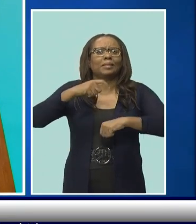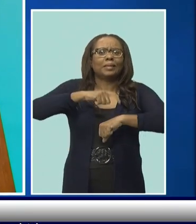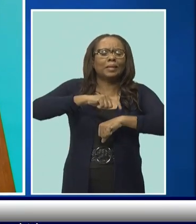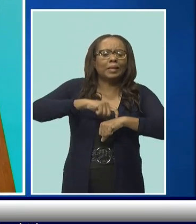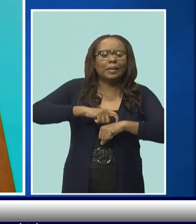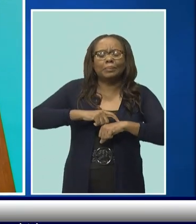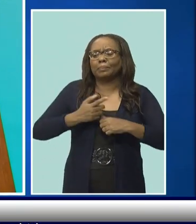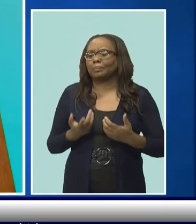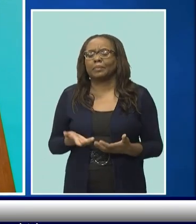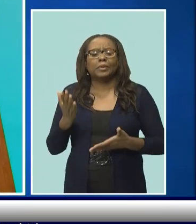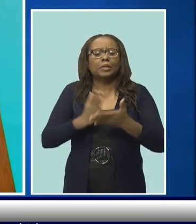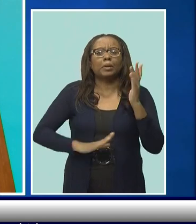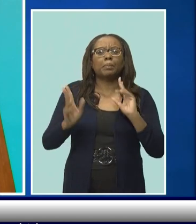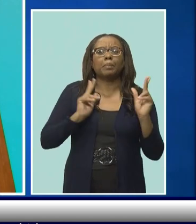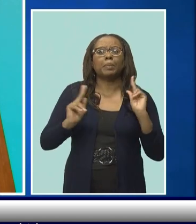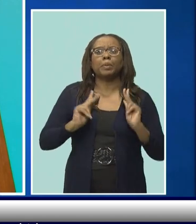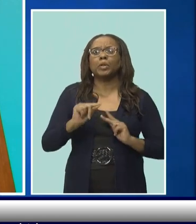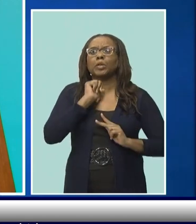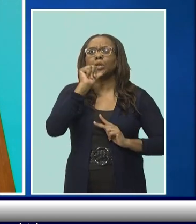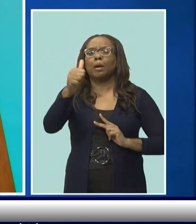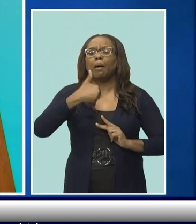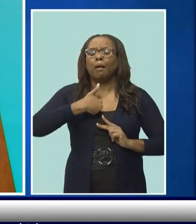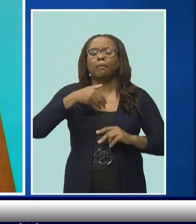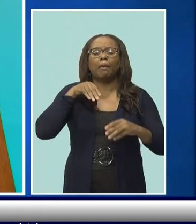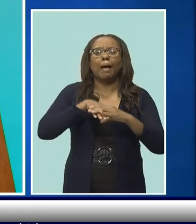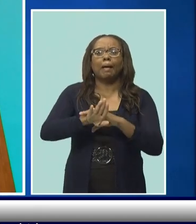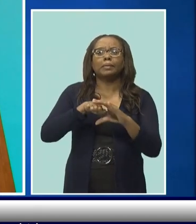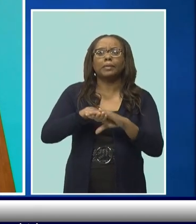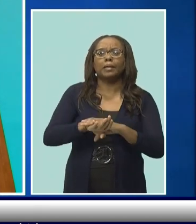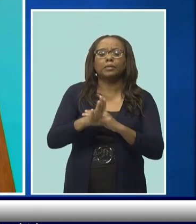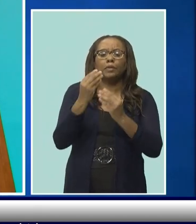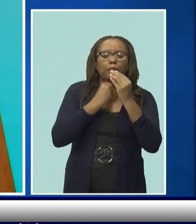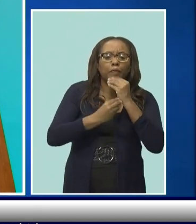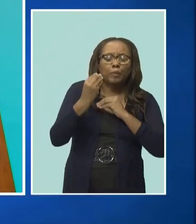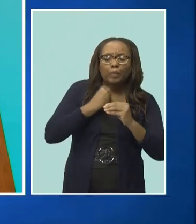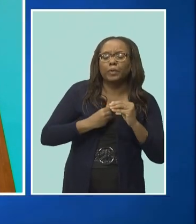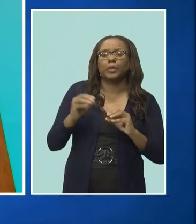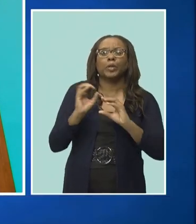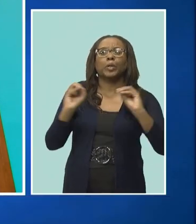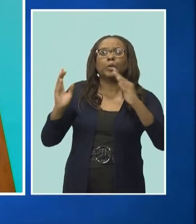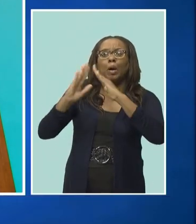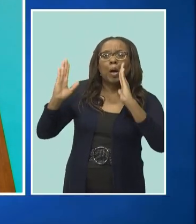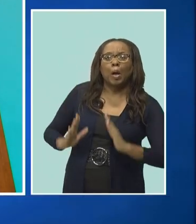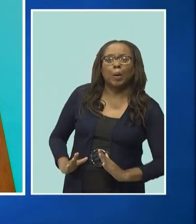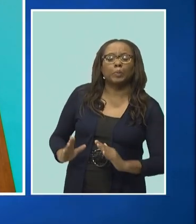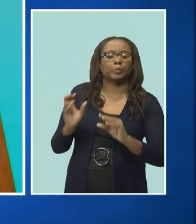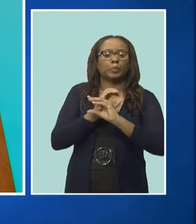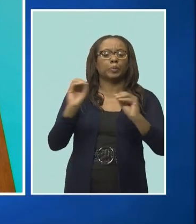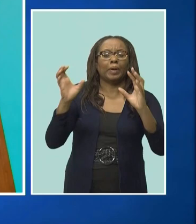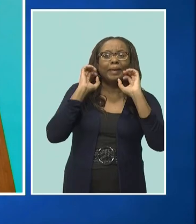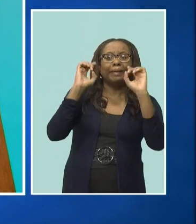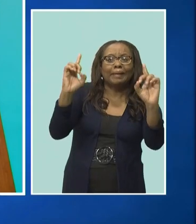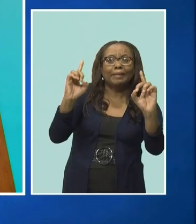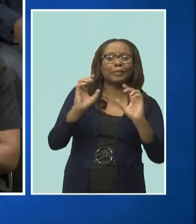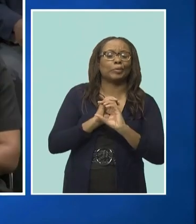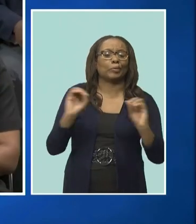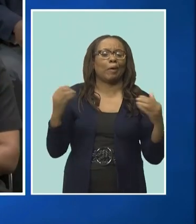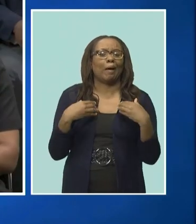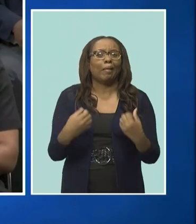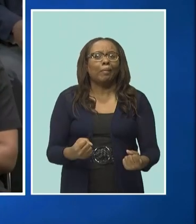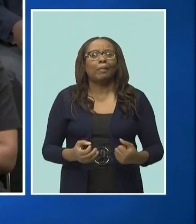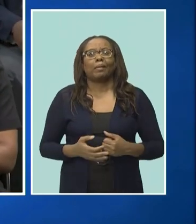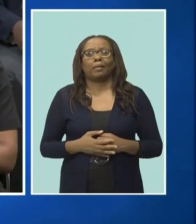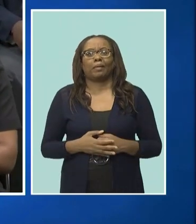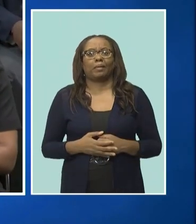basic needs such as food, clothing, shelter, education and health care beyond